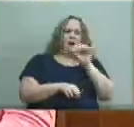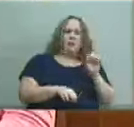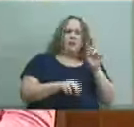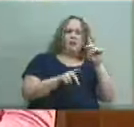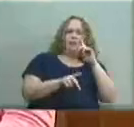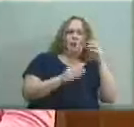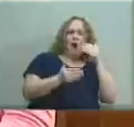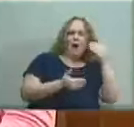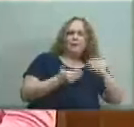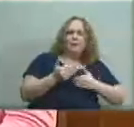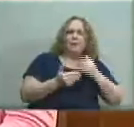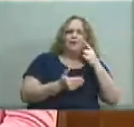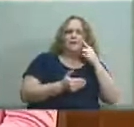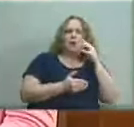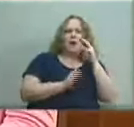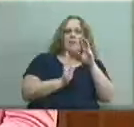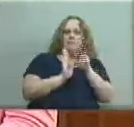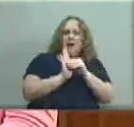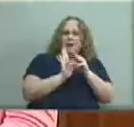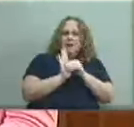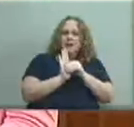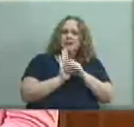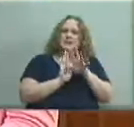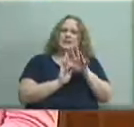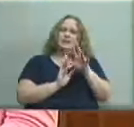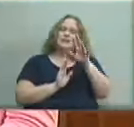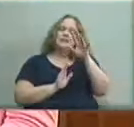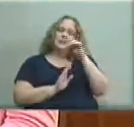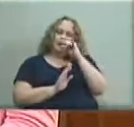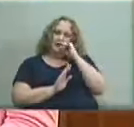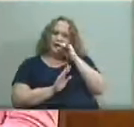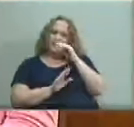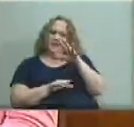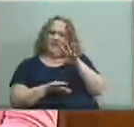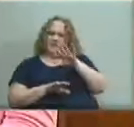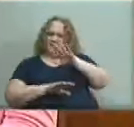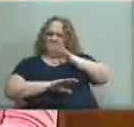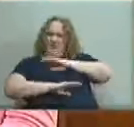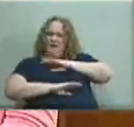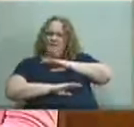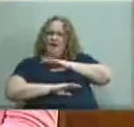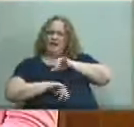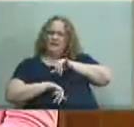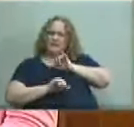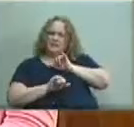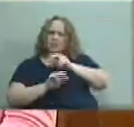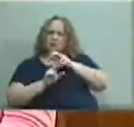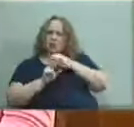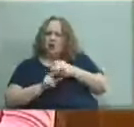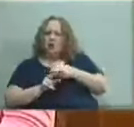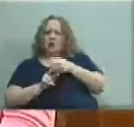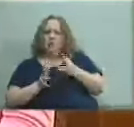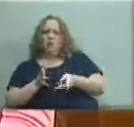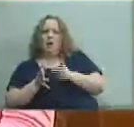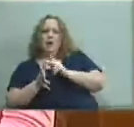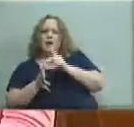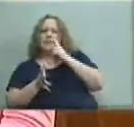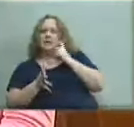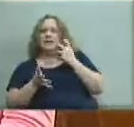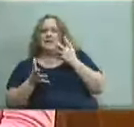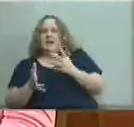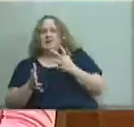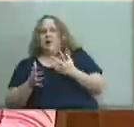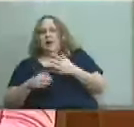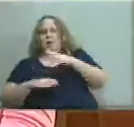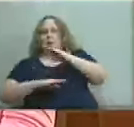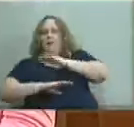why are schools that meet their amo year after year despite overcoming hurdle after hurdle still considered a priority the reason is because they've reached the 16th